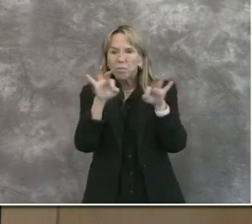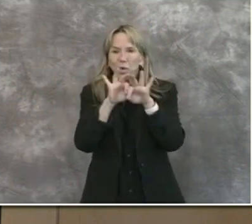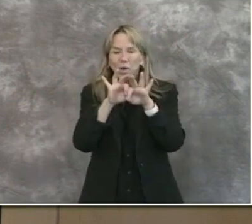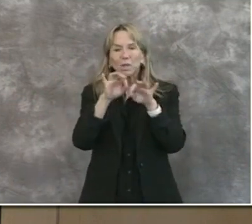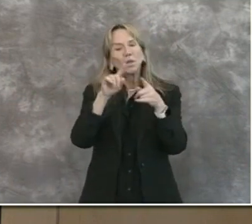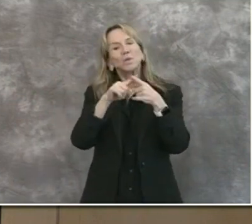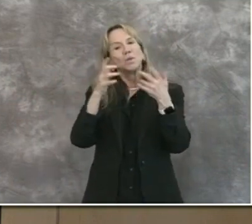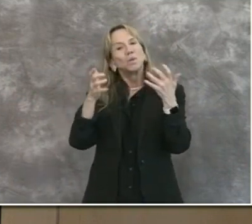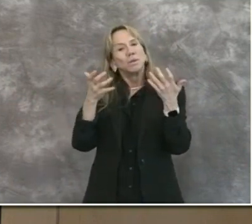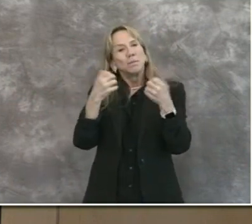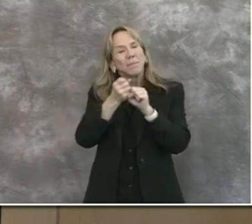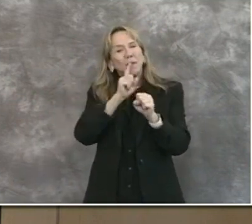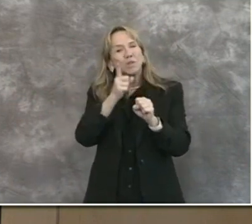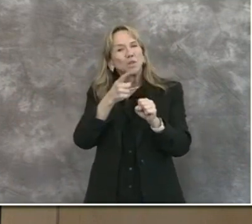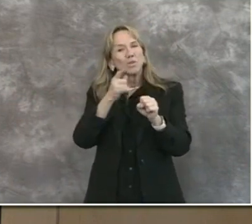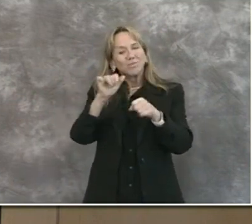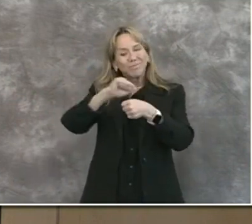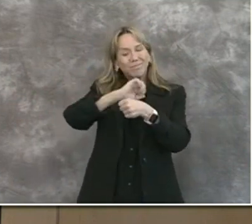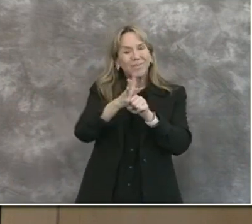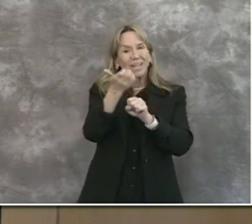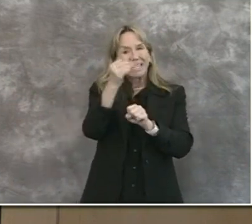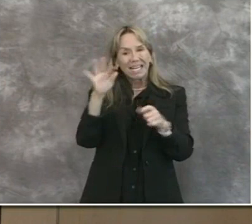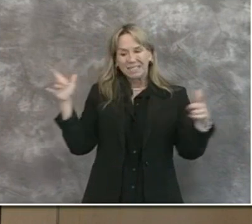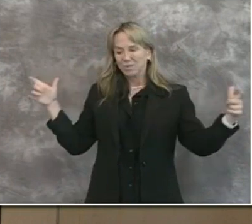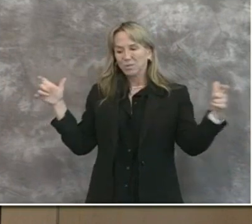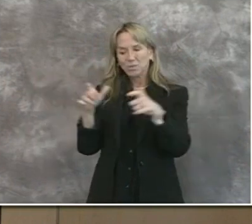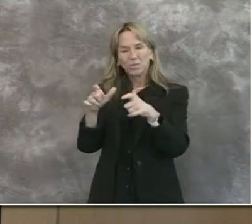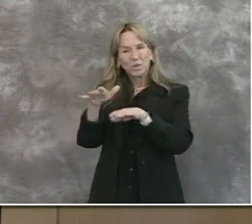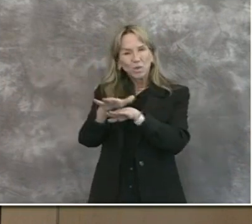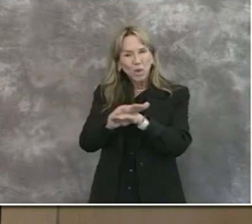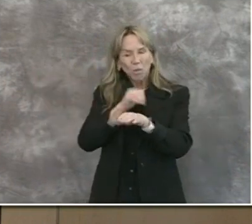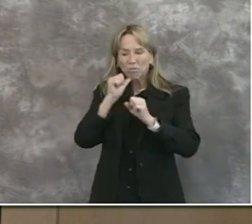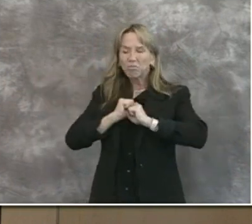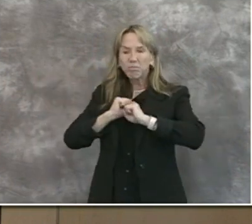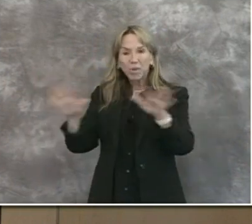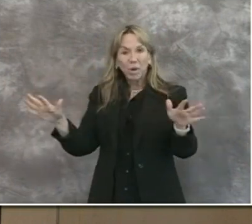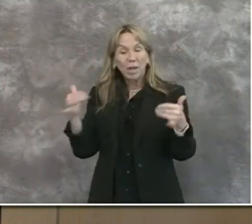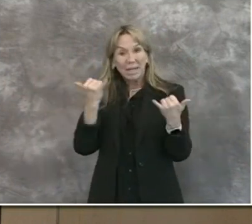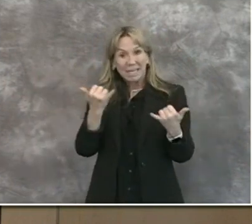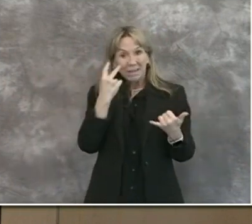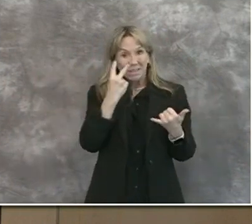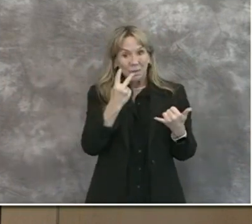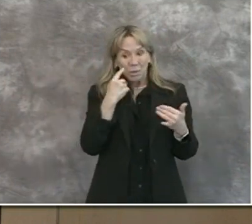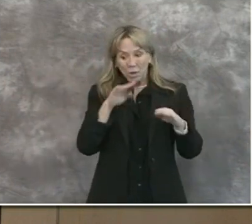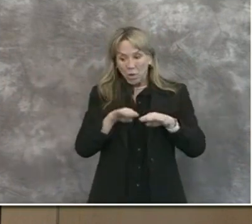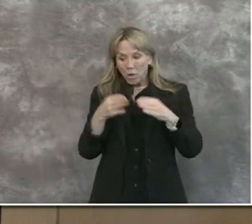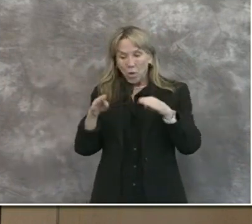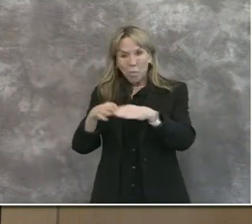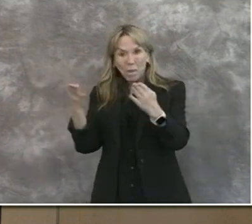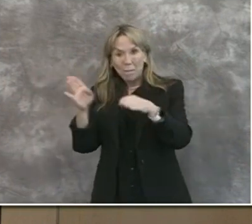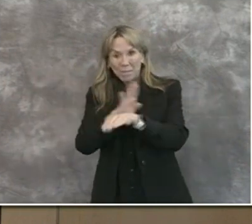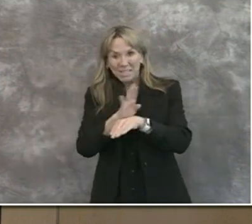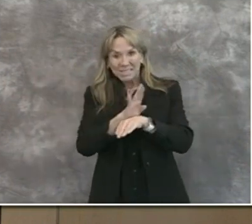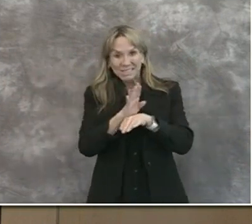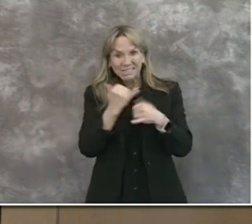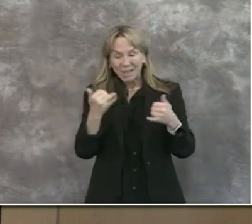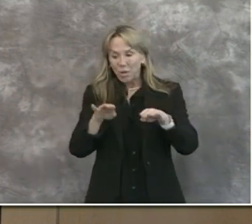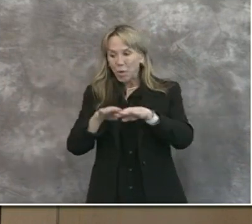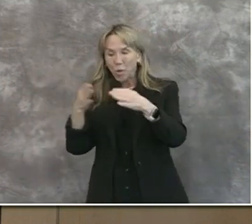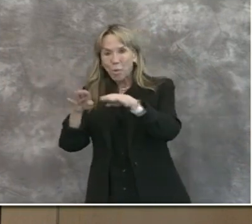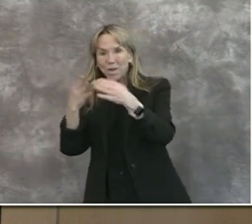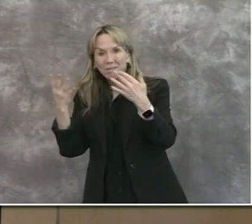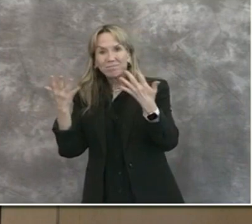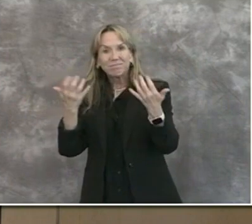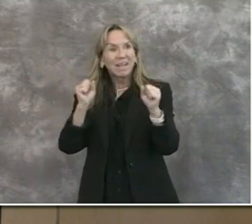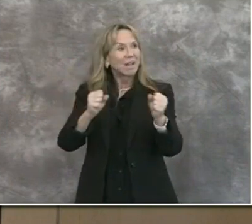the spread of COVID-19. As we have reopened businesses and activities, we must continue to be vigilant